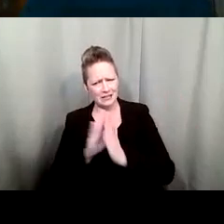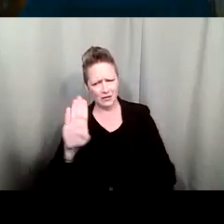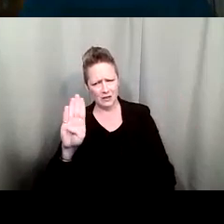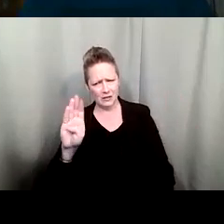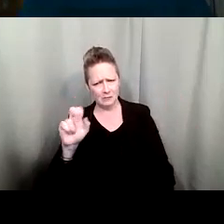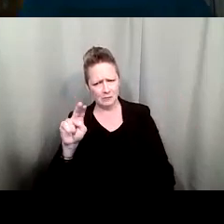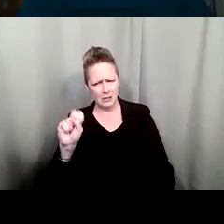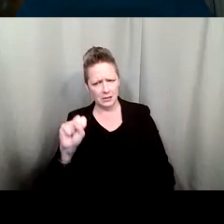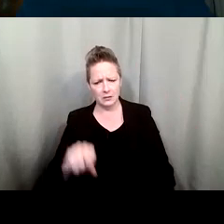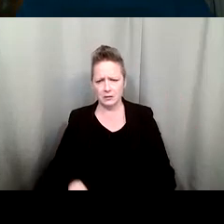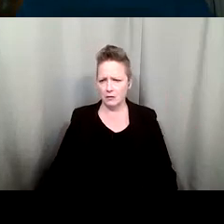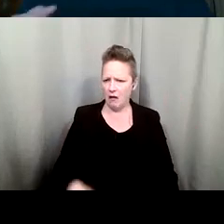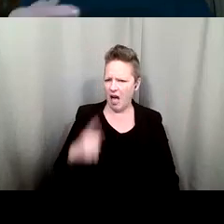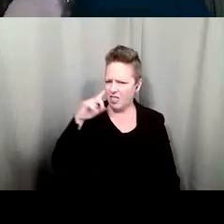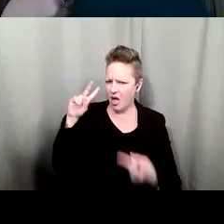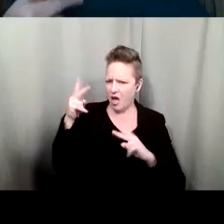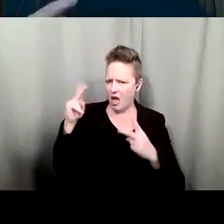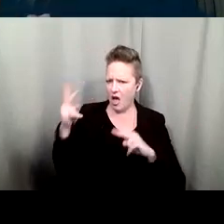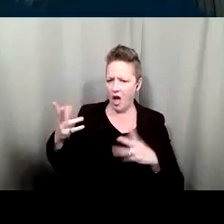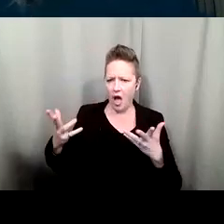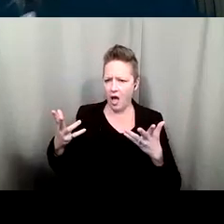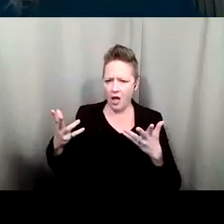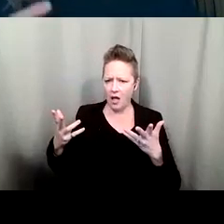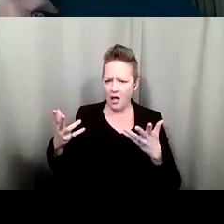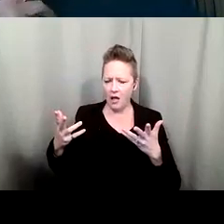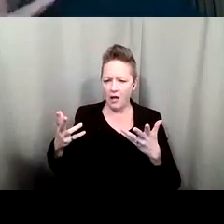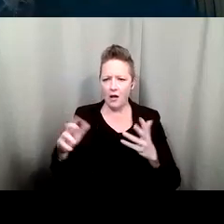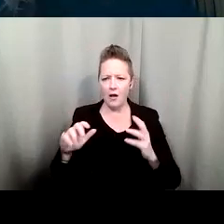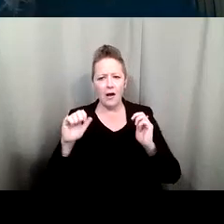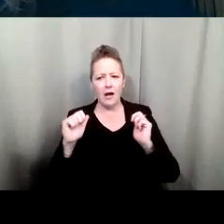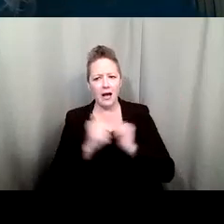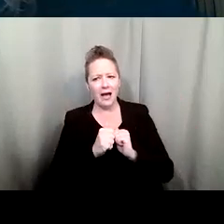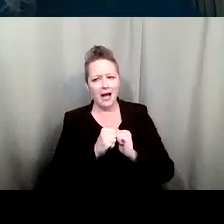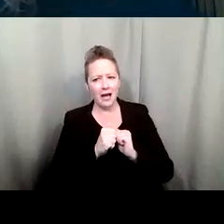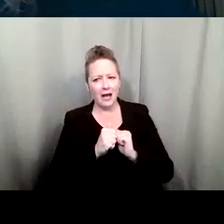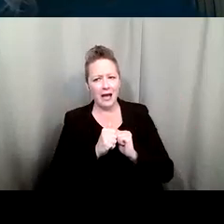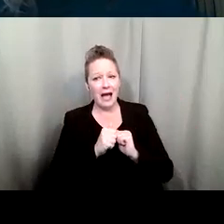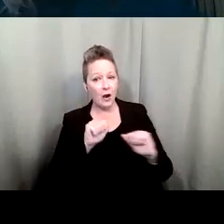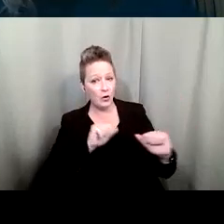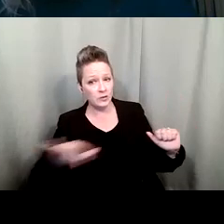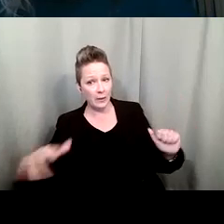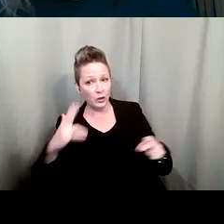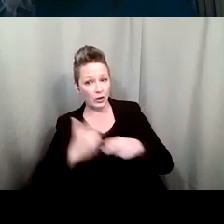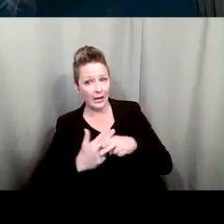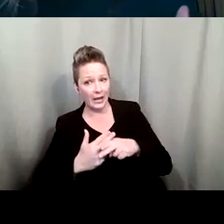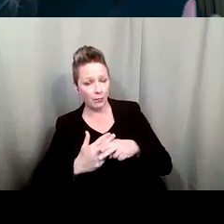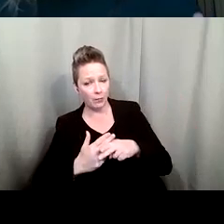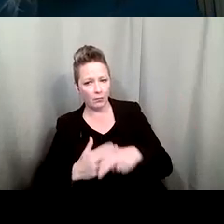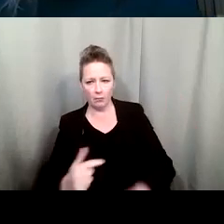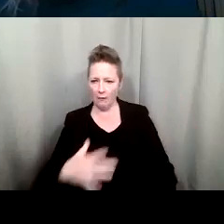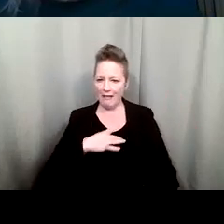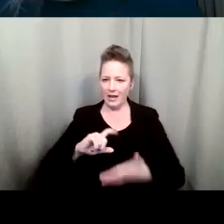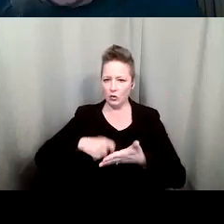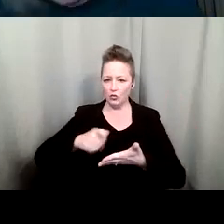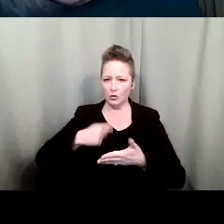oh i thought you said beans oh how do you spell your name they so i like to crochet and knit oh they